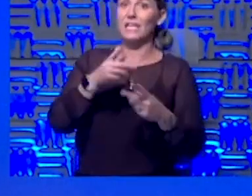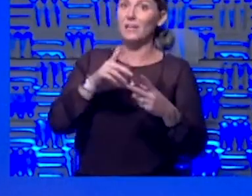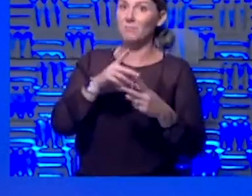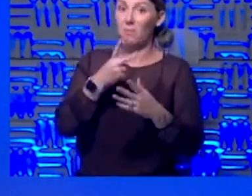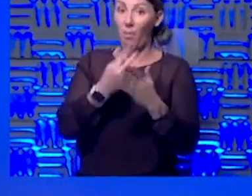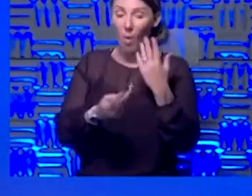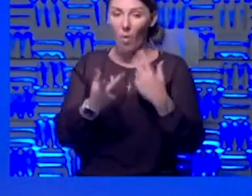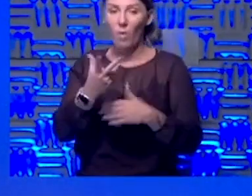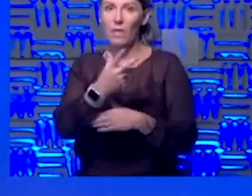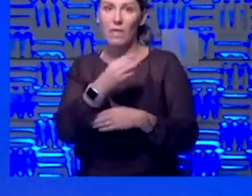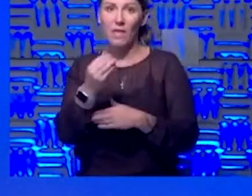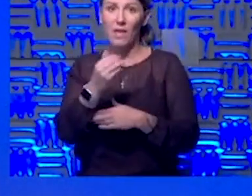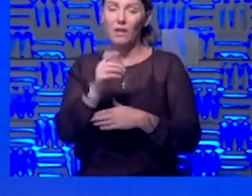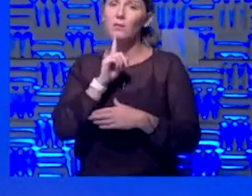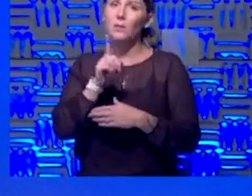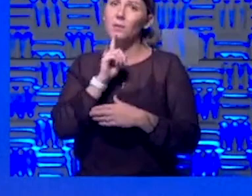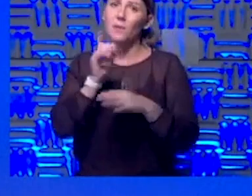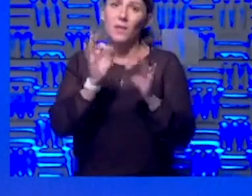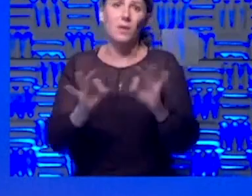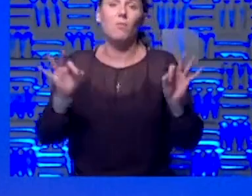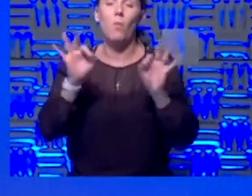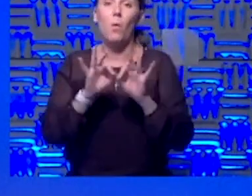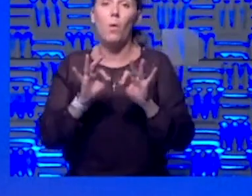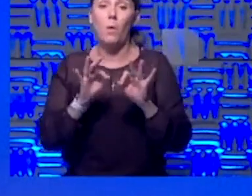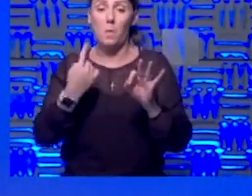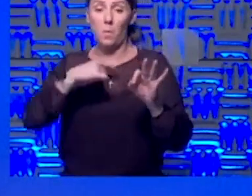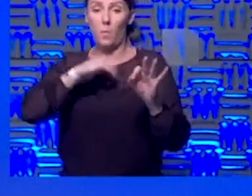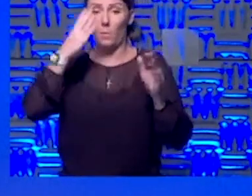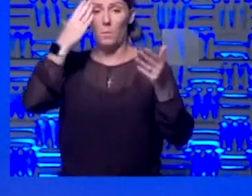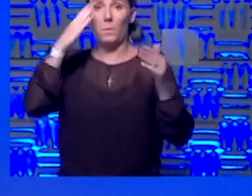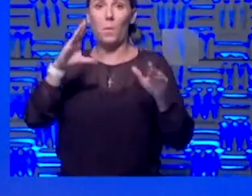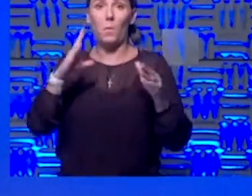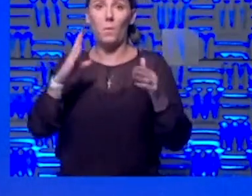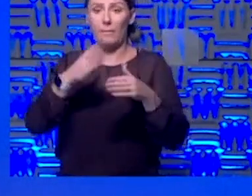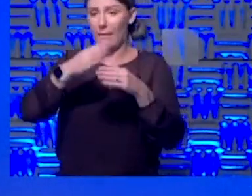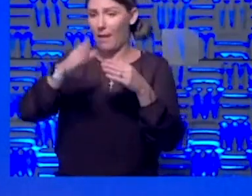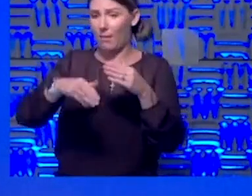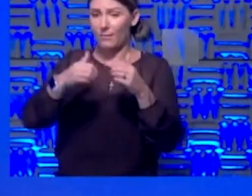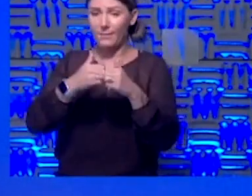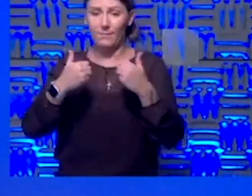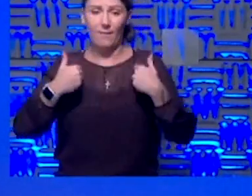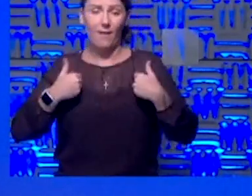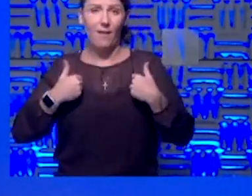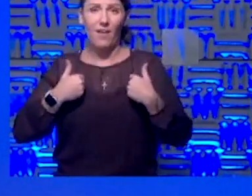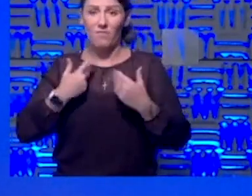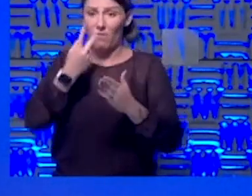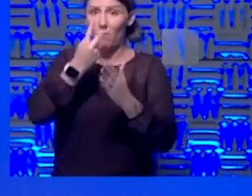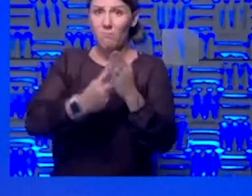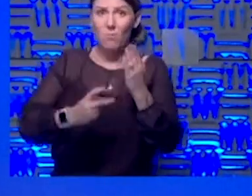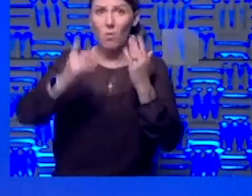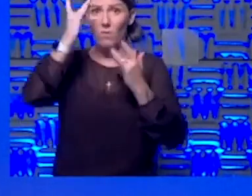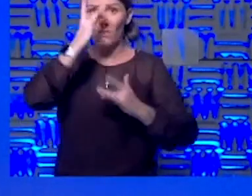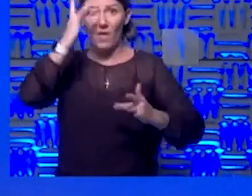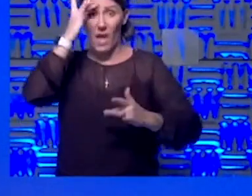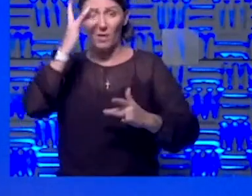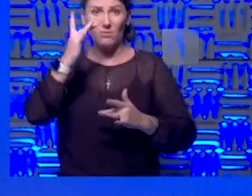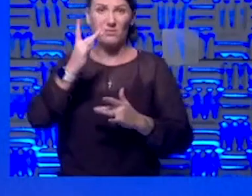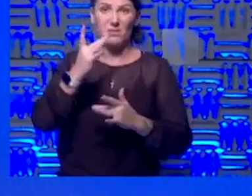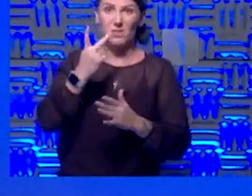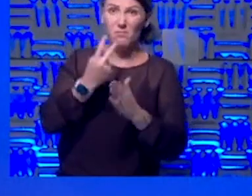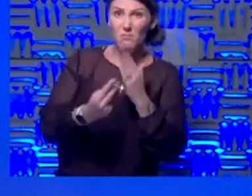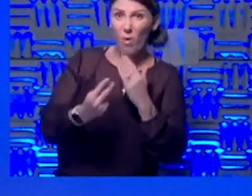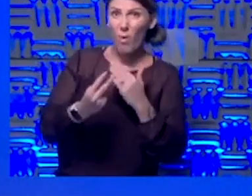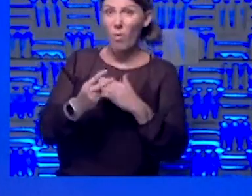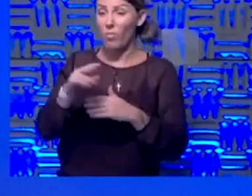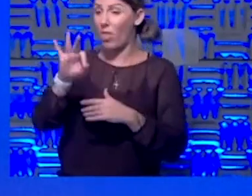influenza vaccine is going to be vitally important. We don't know what the outcomes will be if you have both viruses, if you have both infections. So, you